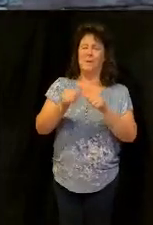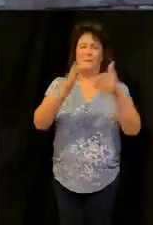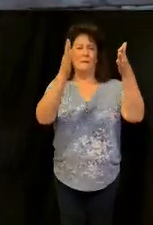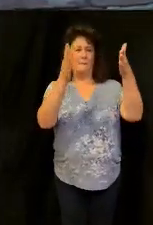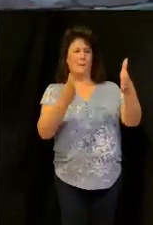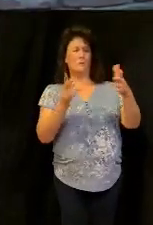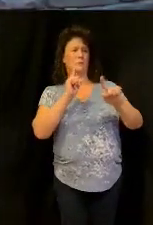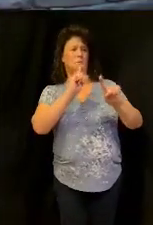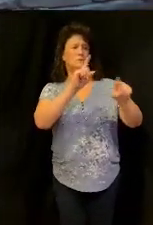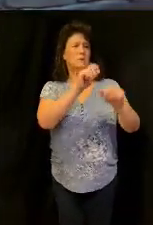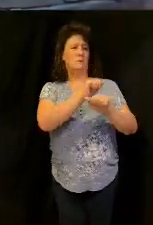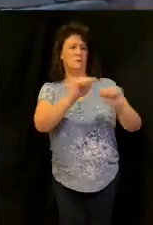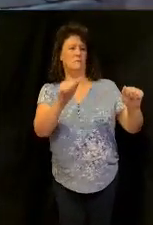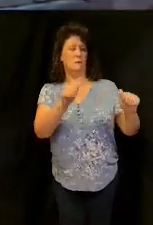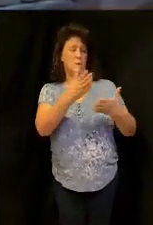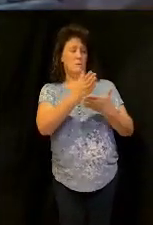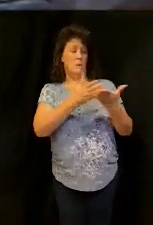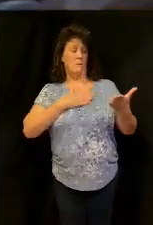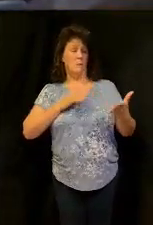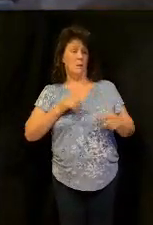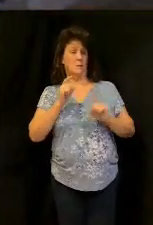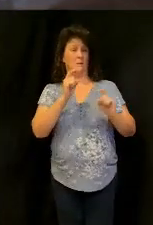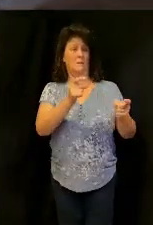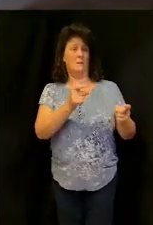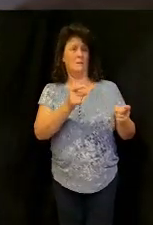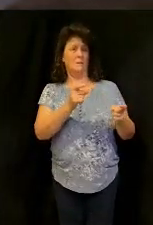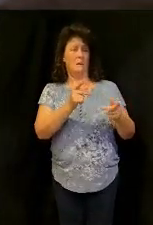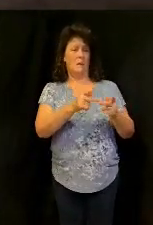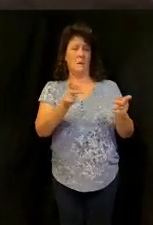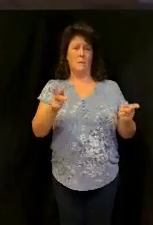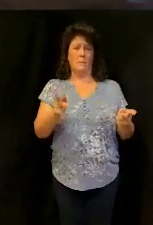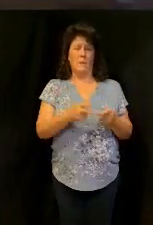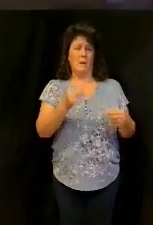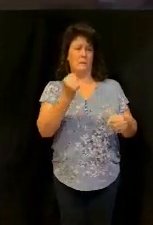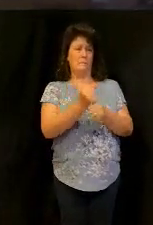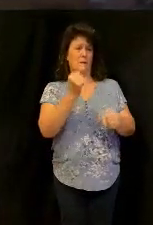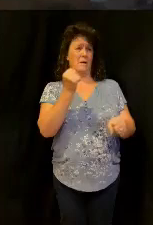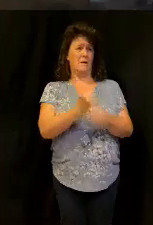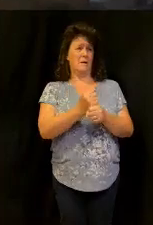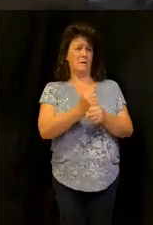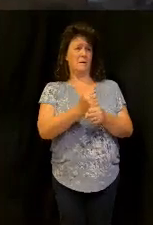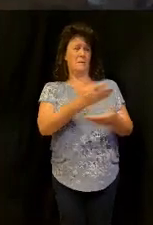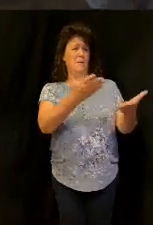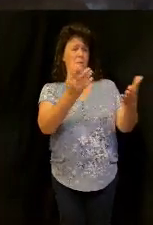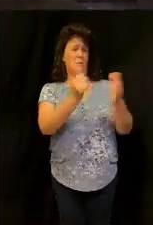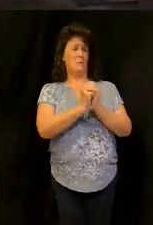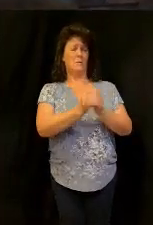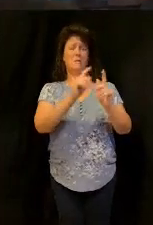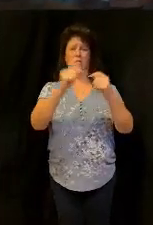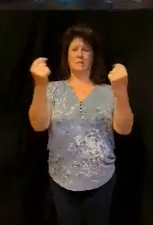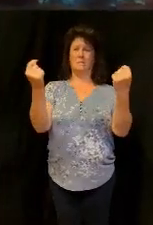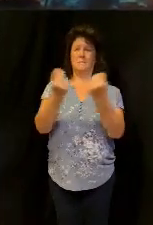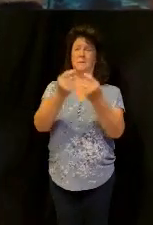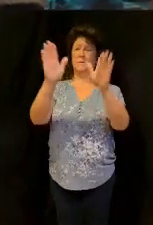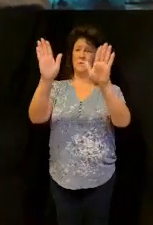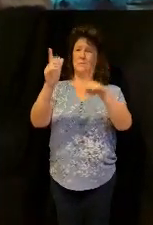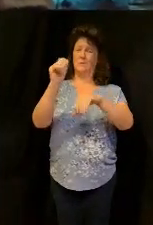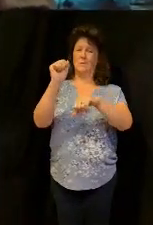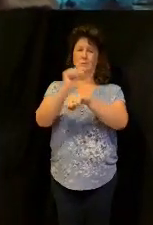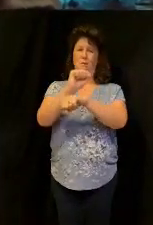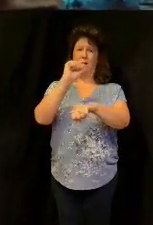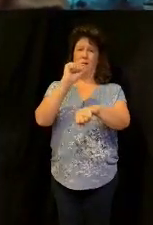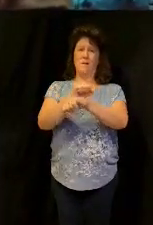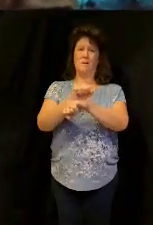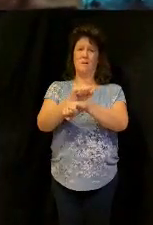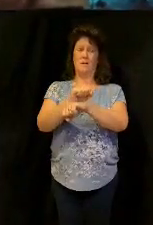a part of that's a part of my giving I provided a place for that provided a facility the worship team up here what a great job you guys done today